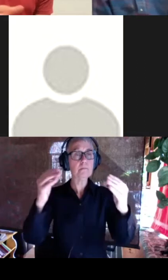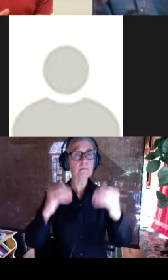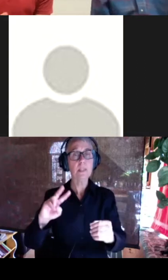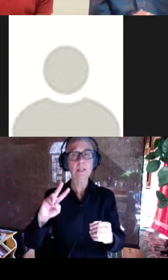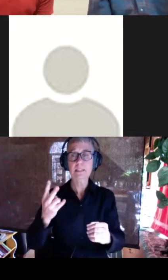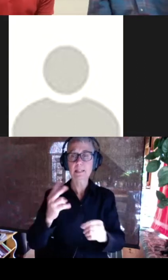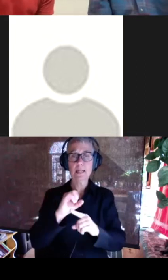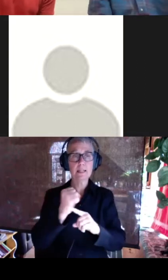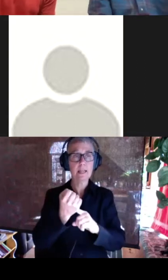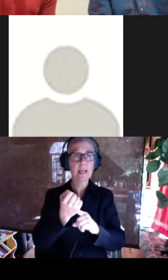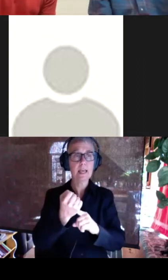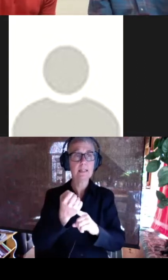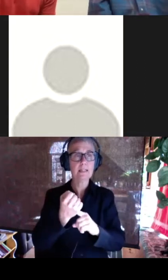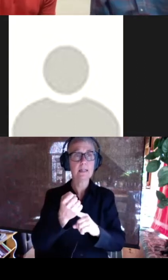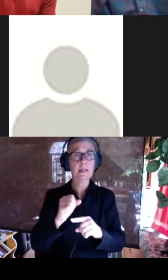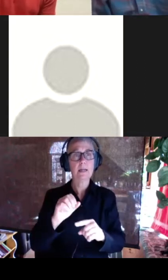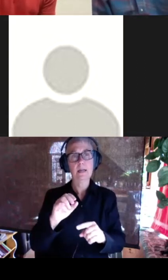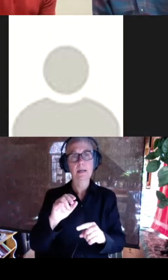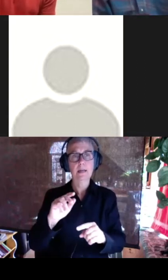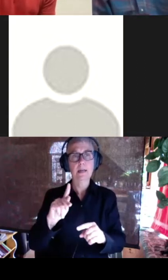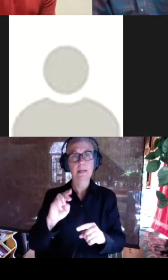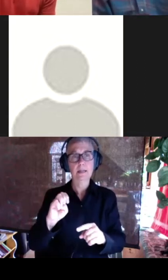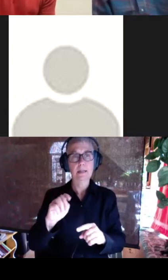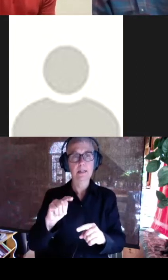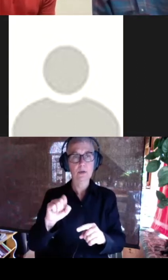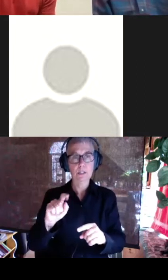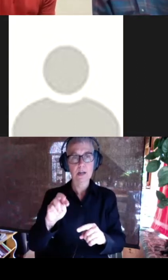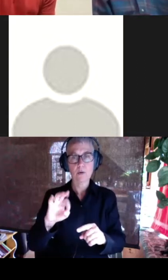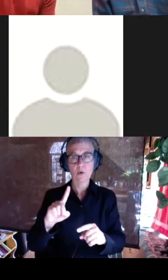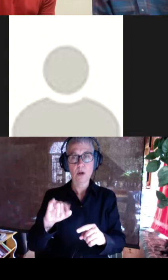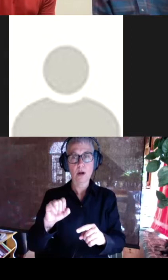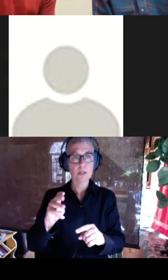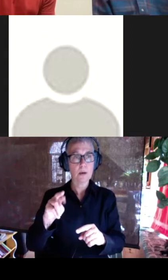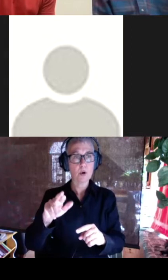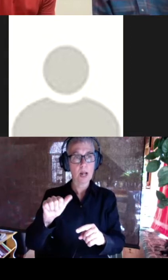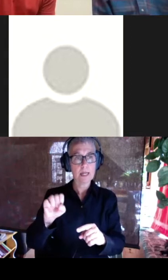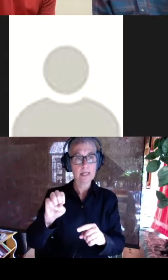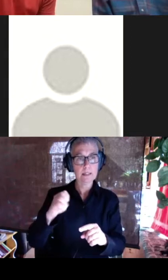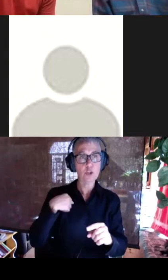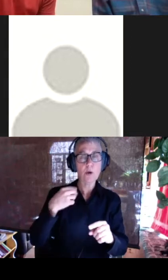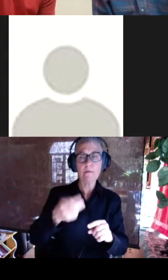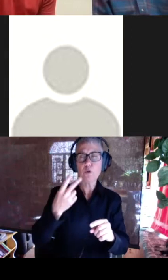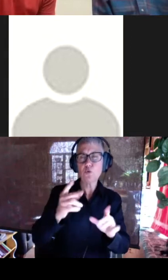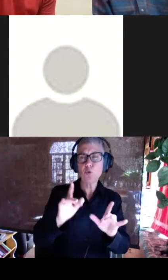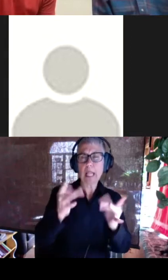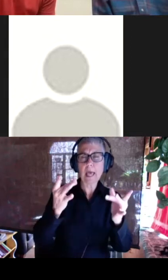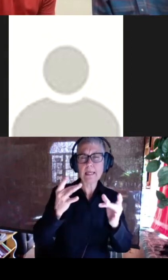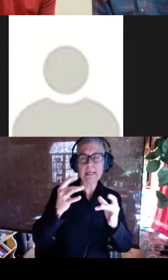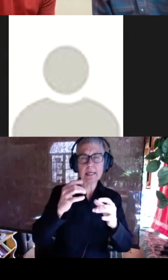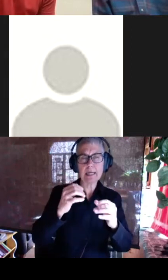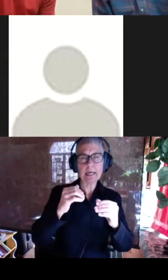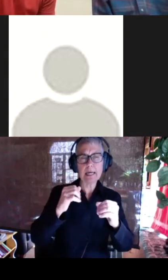of ketosteroid isomerase. The native protein is a NTF2-like scaffold, and both